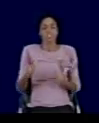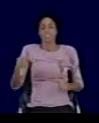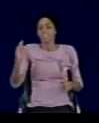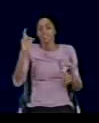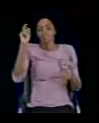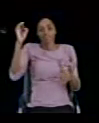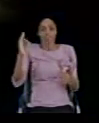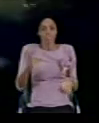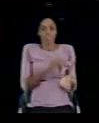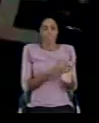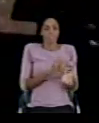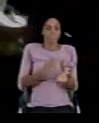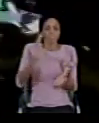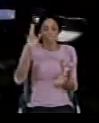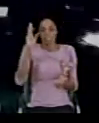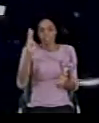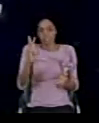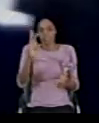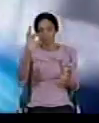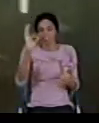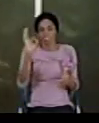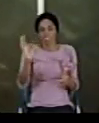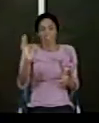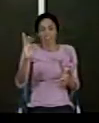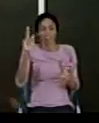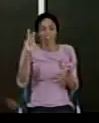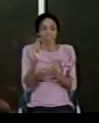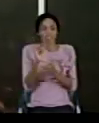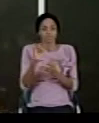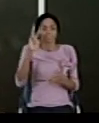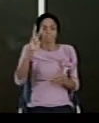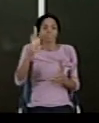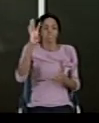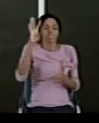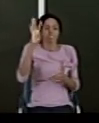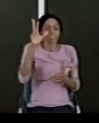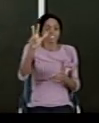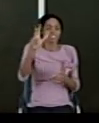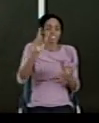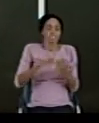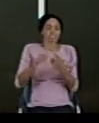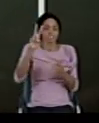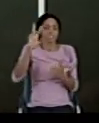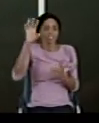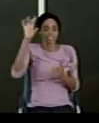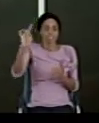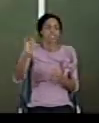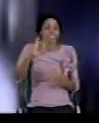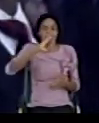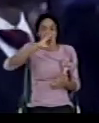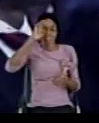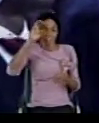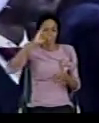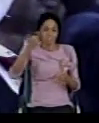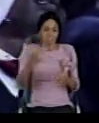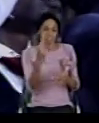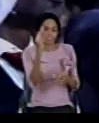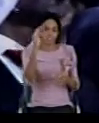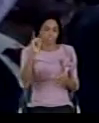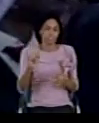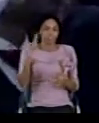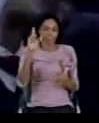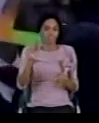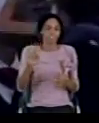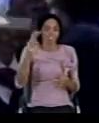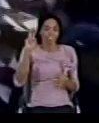Can we reverberate Supernatural Deliverance from Christ? June 23rd till June 28th, 2022. Your special appointment